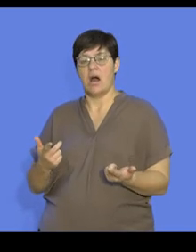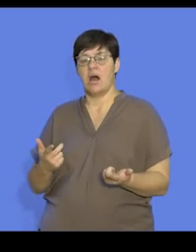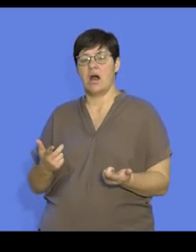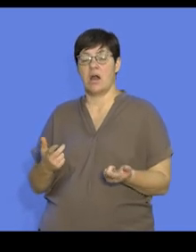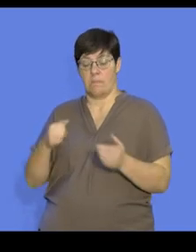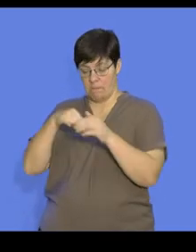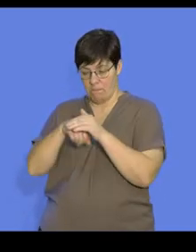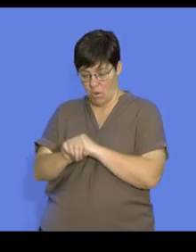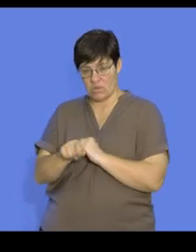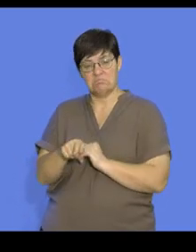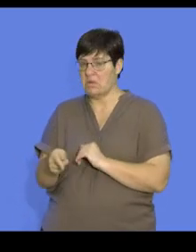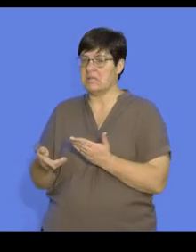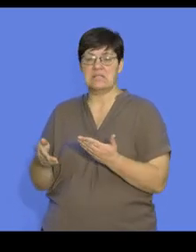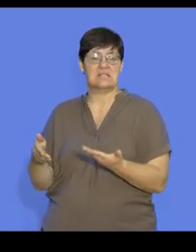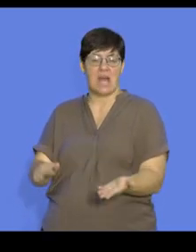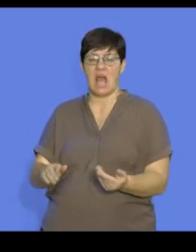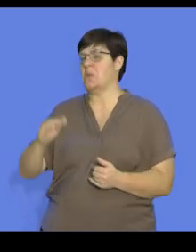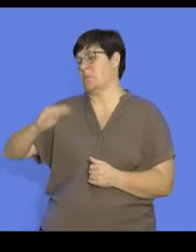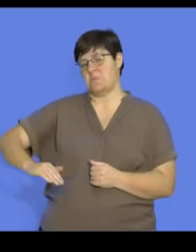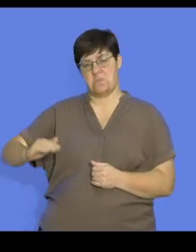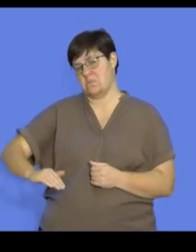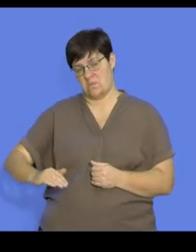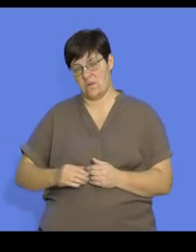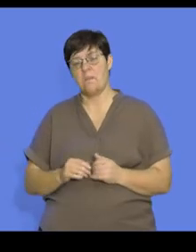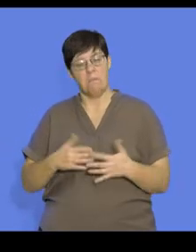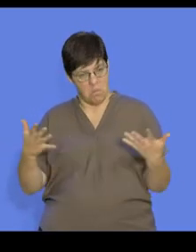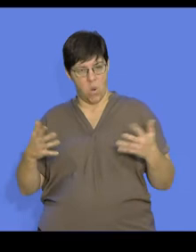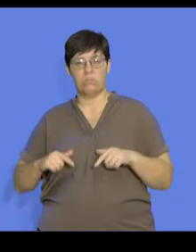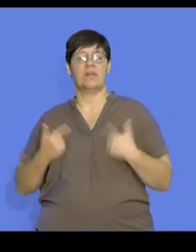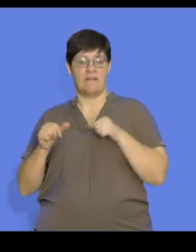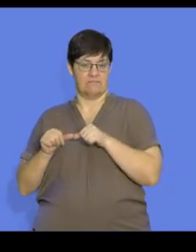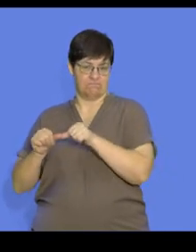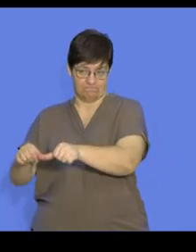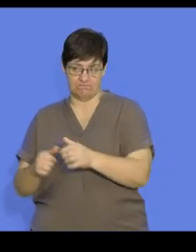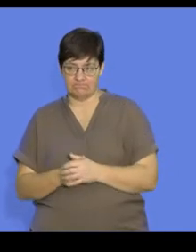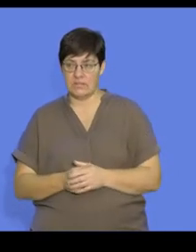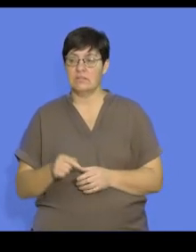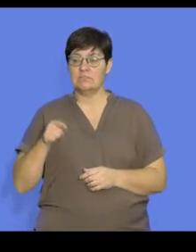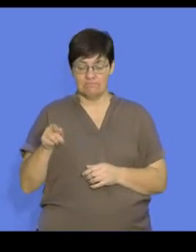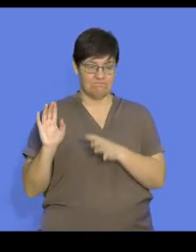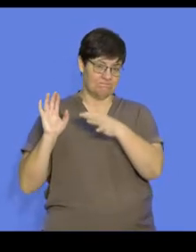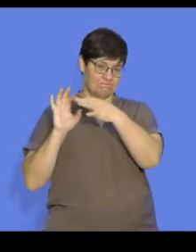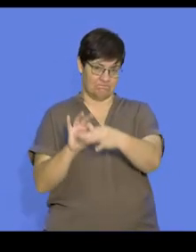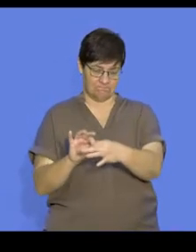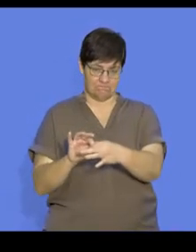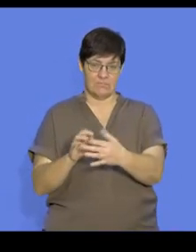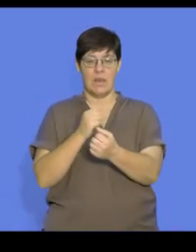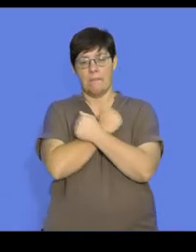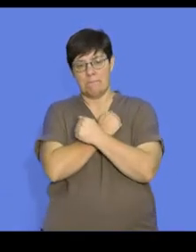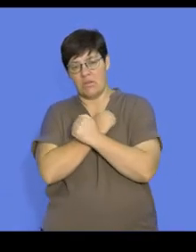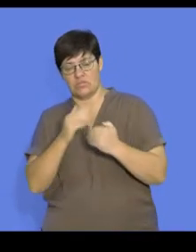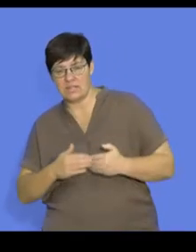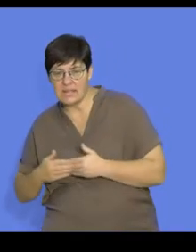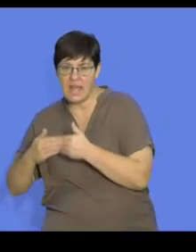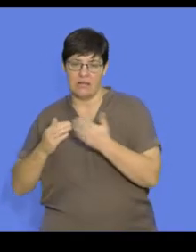high amounts of parental care, there are few individuals that are born that actually die. And that's got linked to the